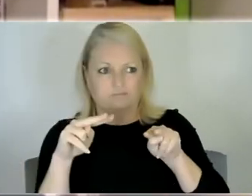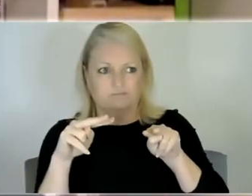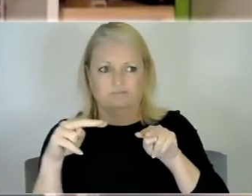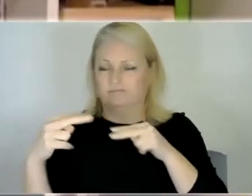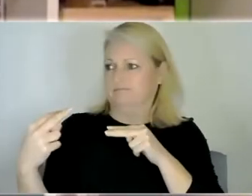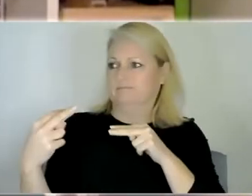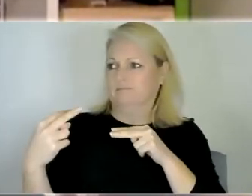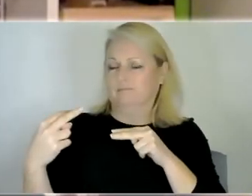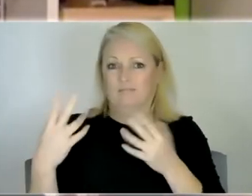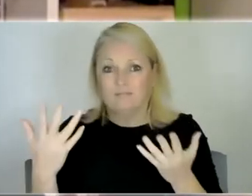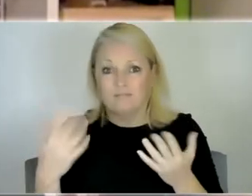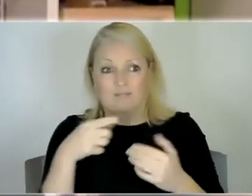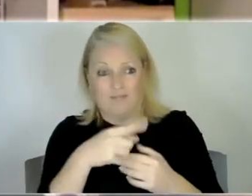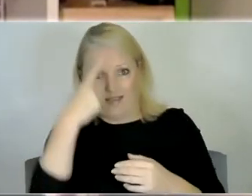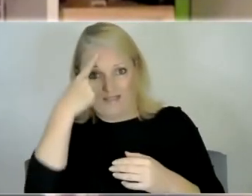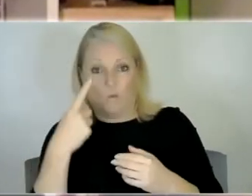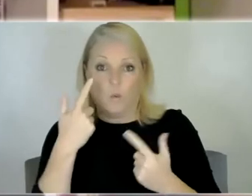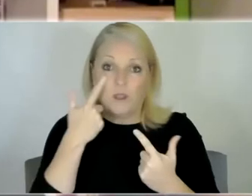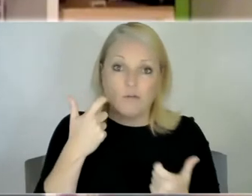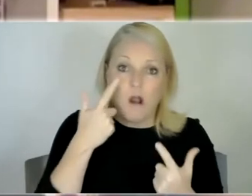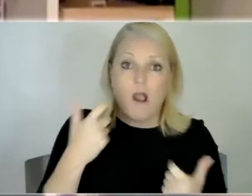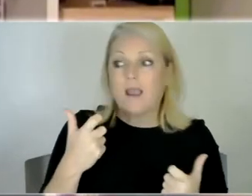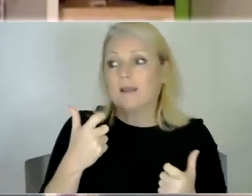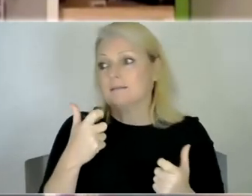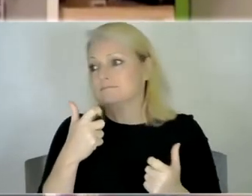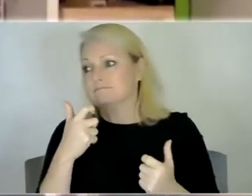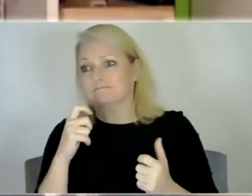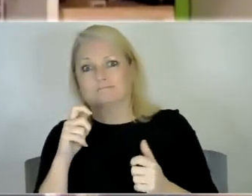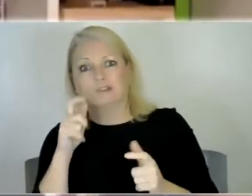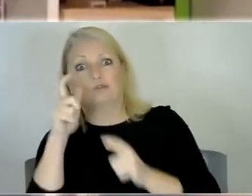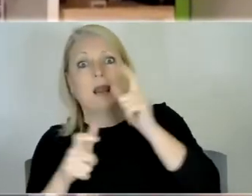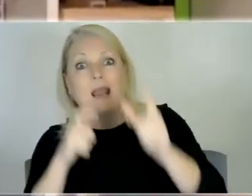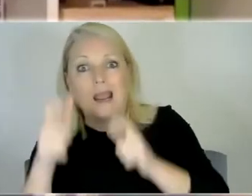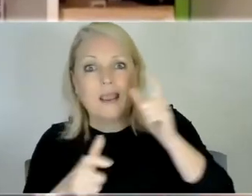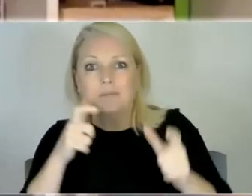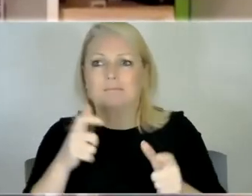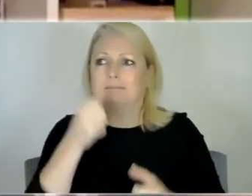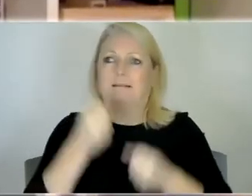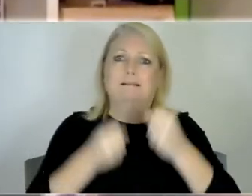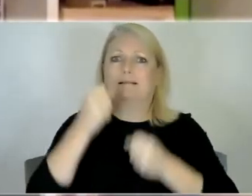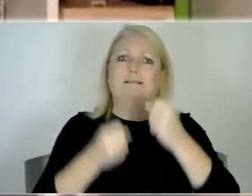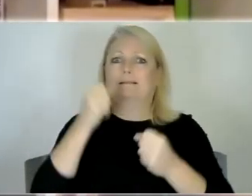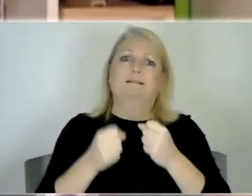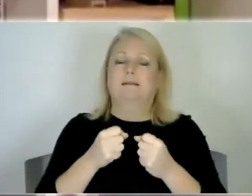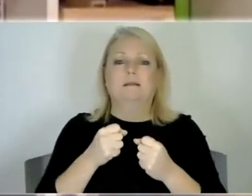or or scream or you know tell them that they're wrong or you know just just shout and